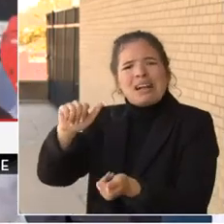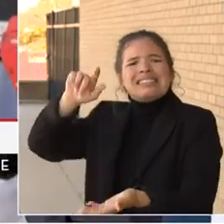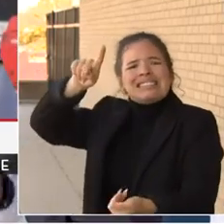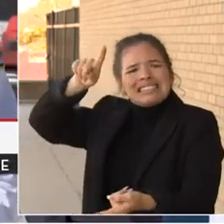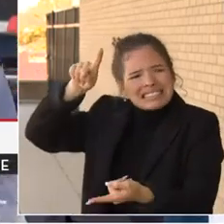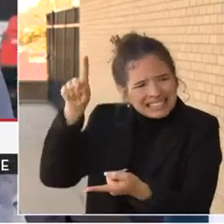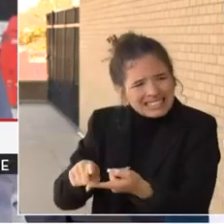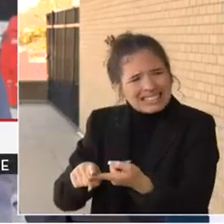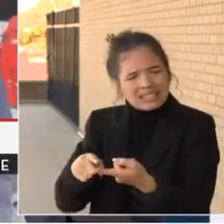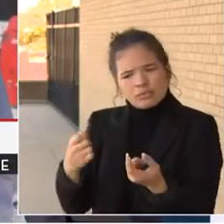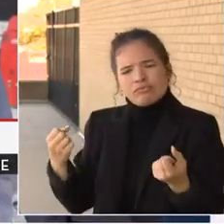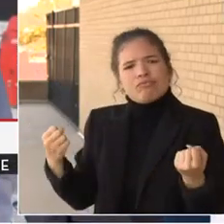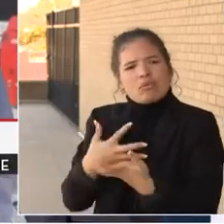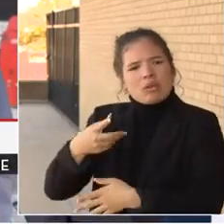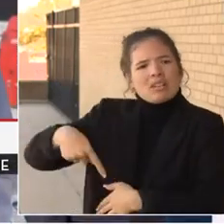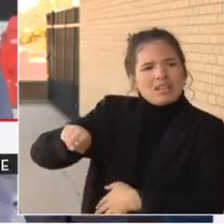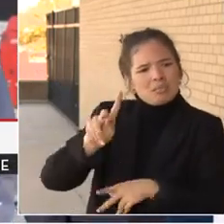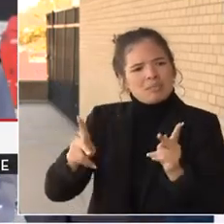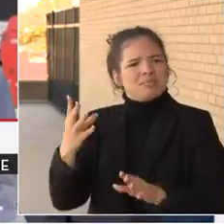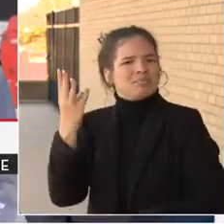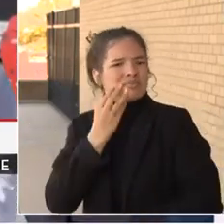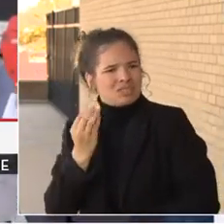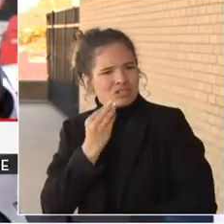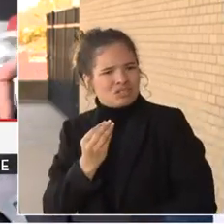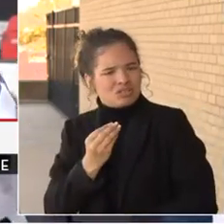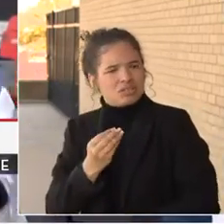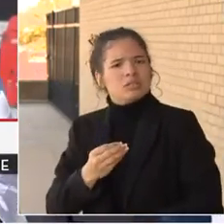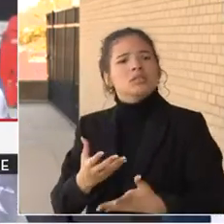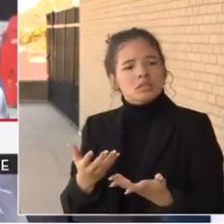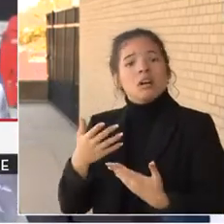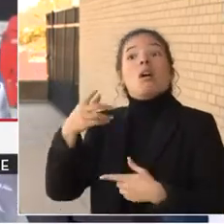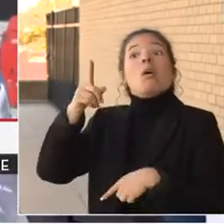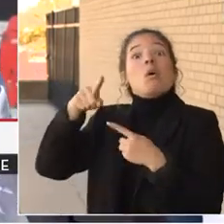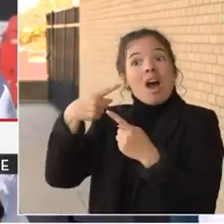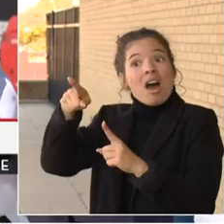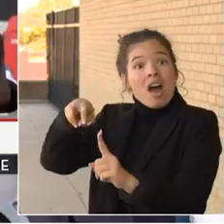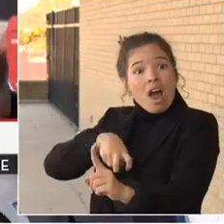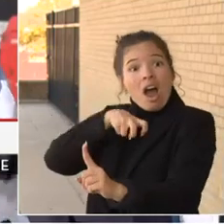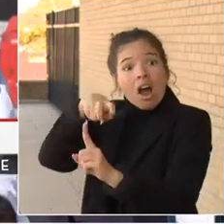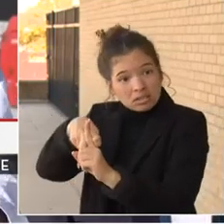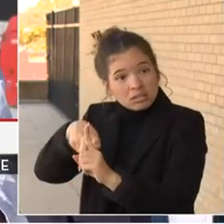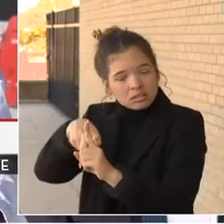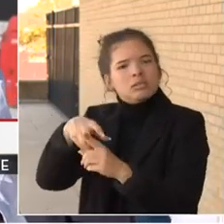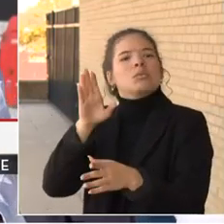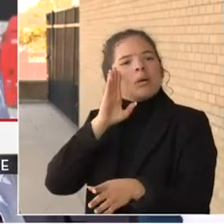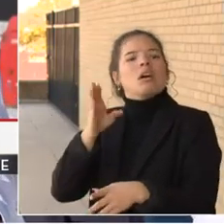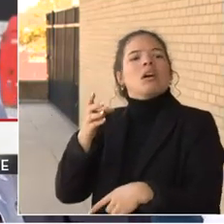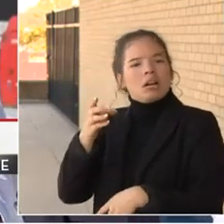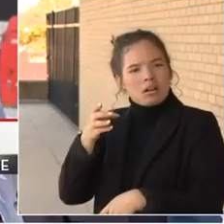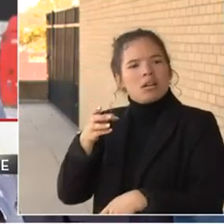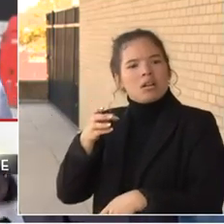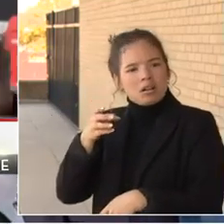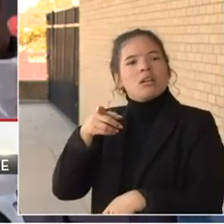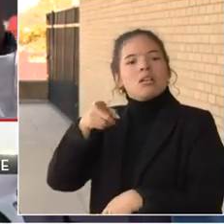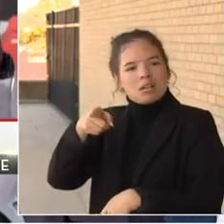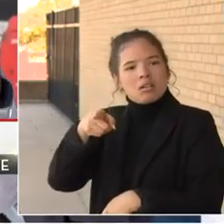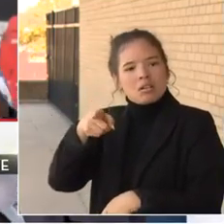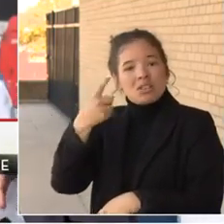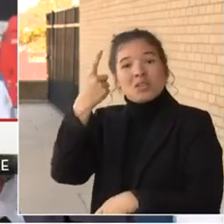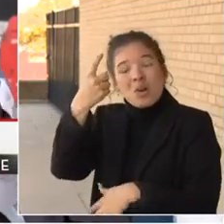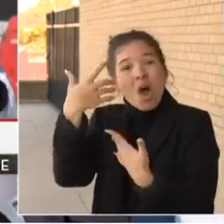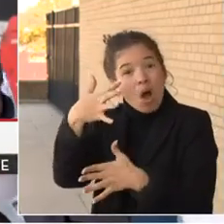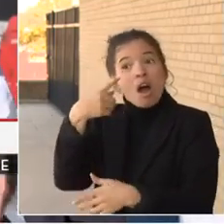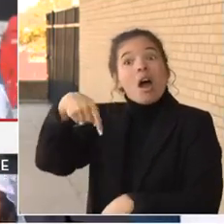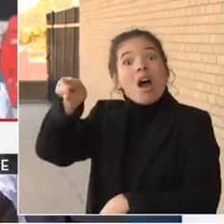people are experiencing by letting them know. Arrests are being made. Yesterday, we announced the arrest of a double homicide that occurred over in the 7th District. We